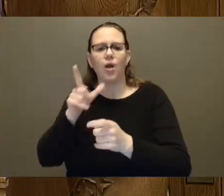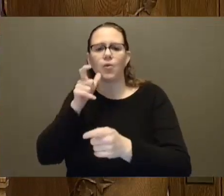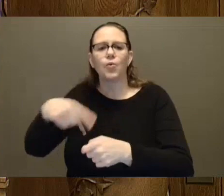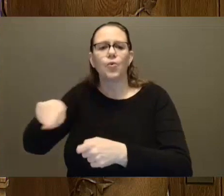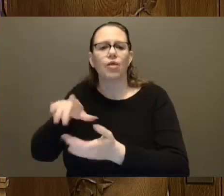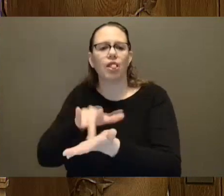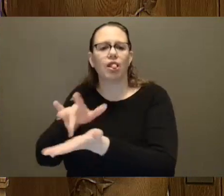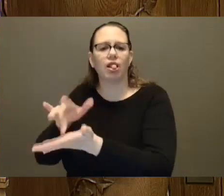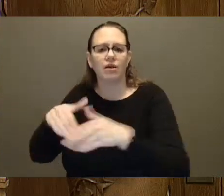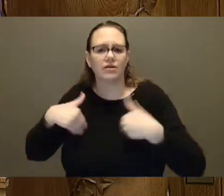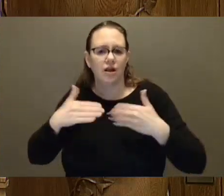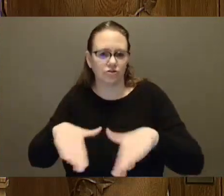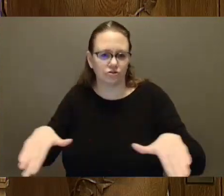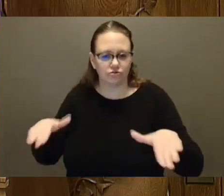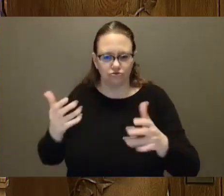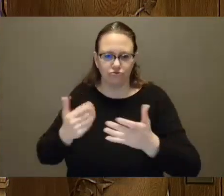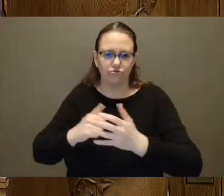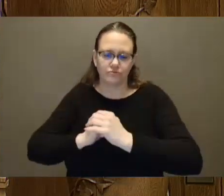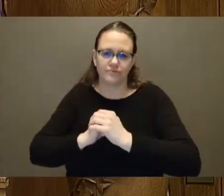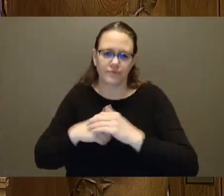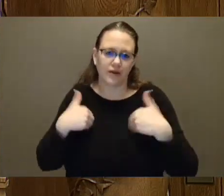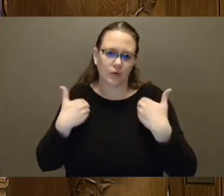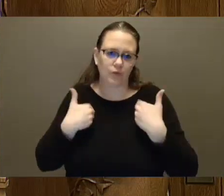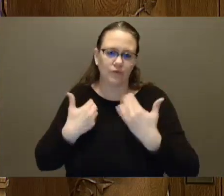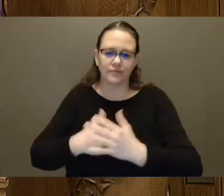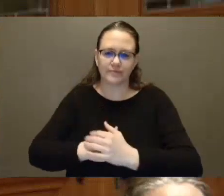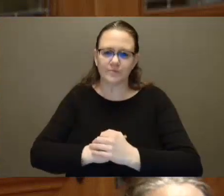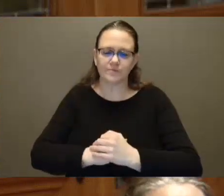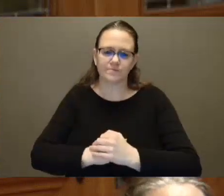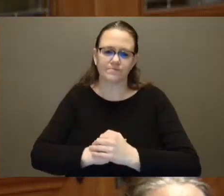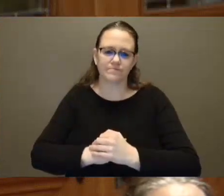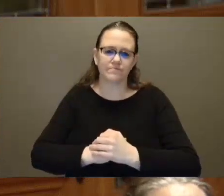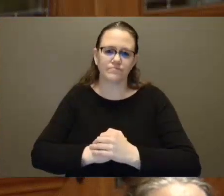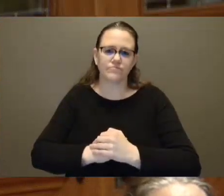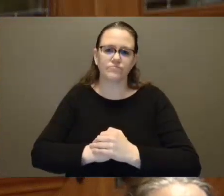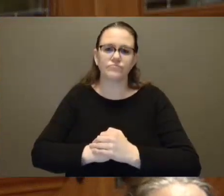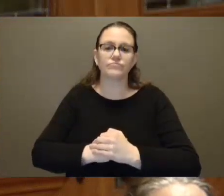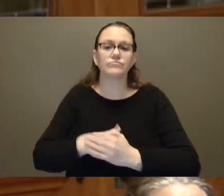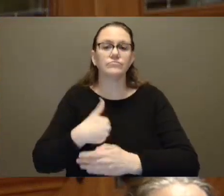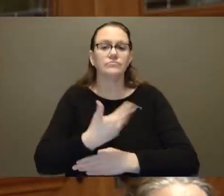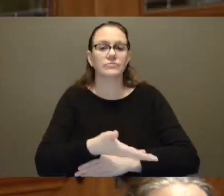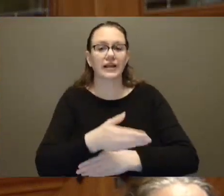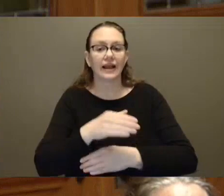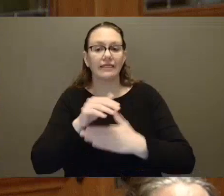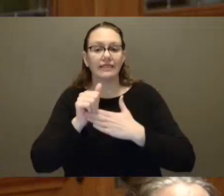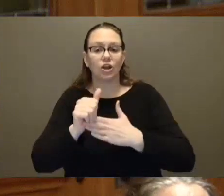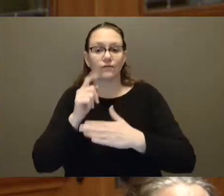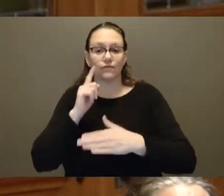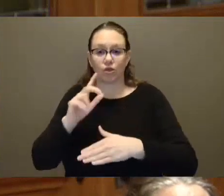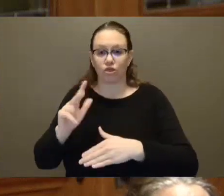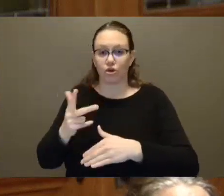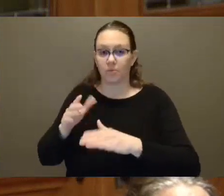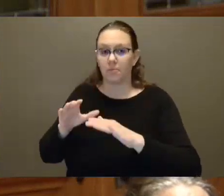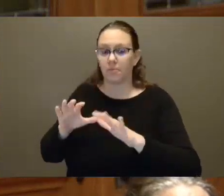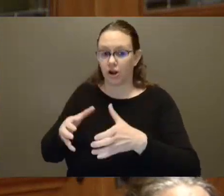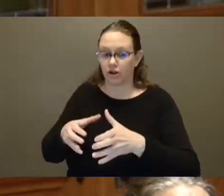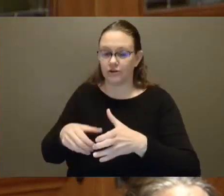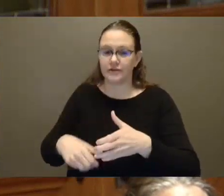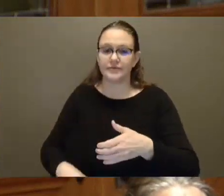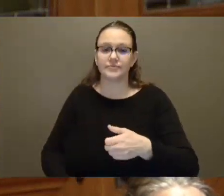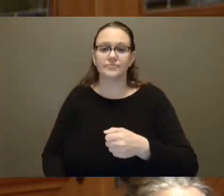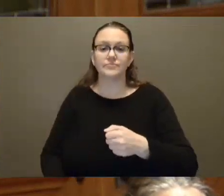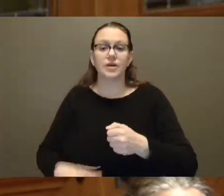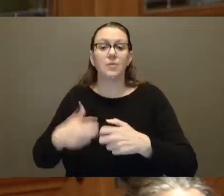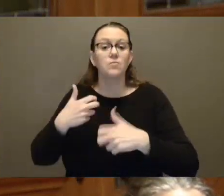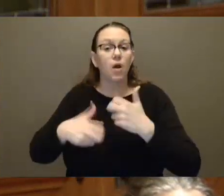Leader of the third party. Thank you, honourable Speaker. Endometriosis affects one in ten women around the globe and approximately one